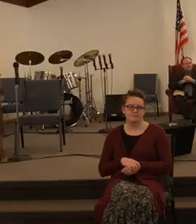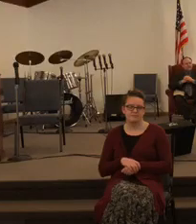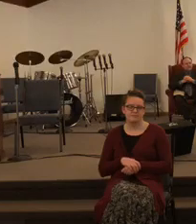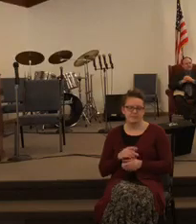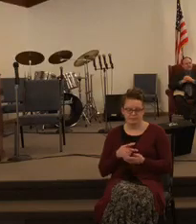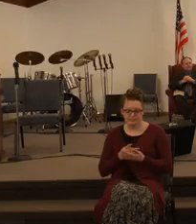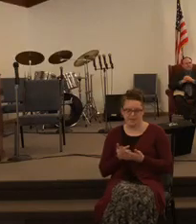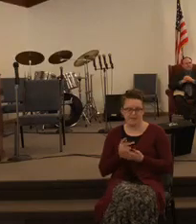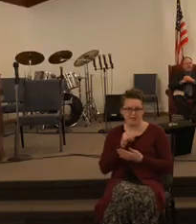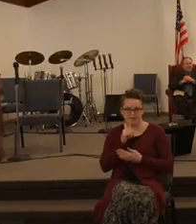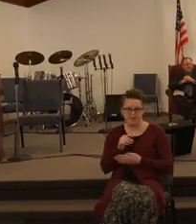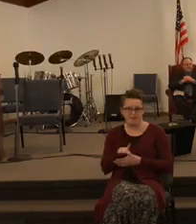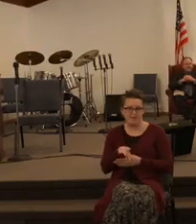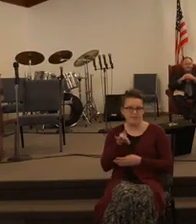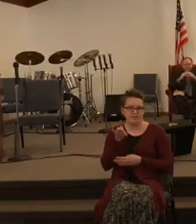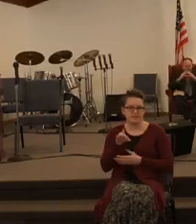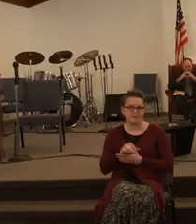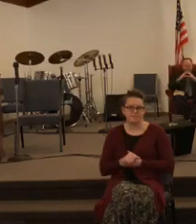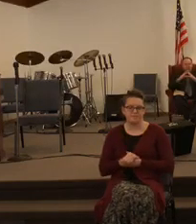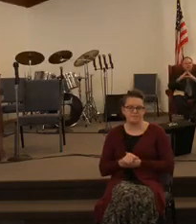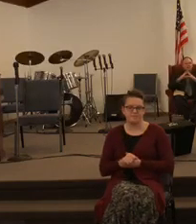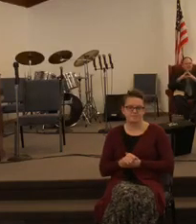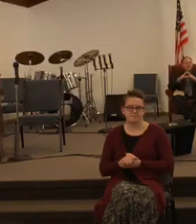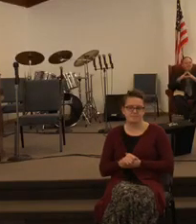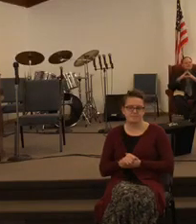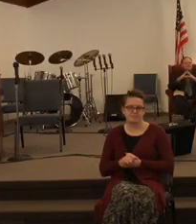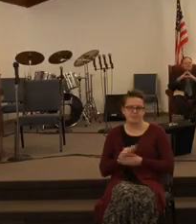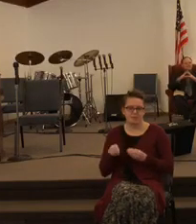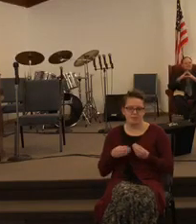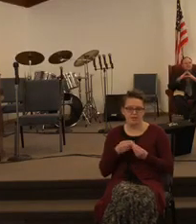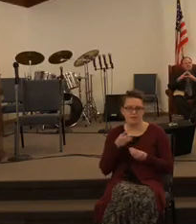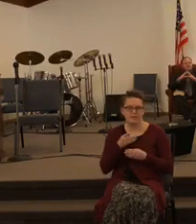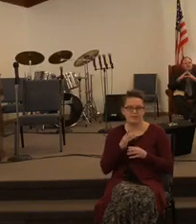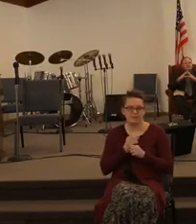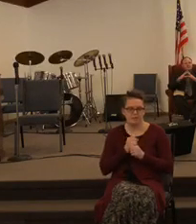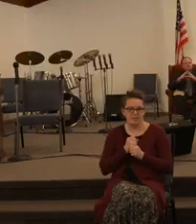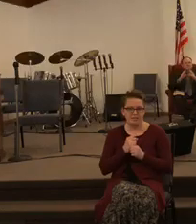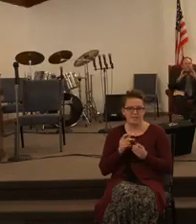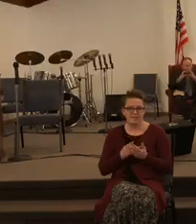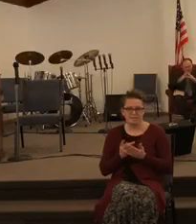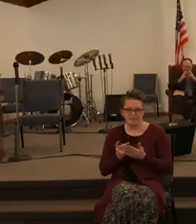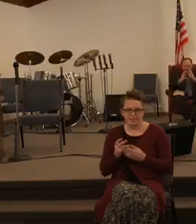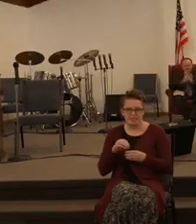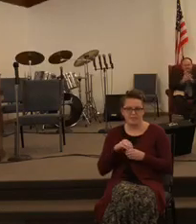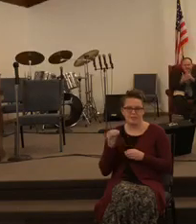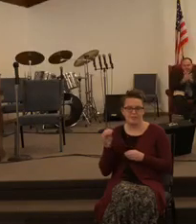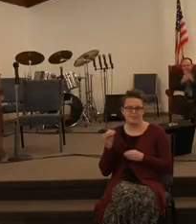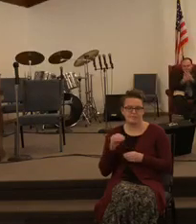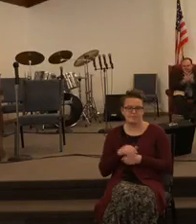failure wasn't an option and when you take failure out of the equation